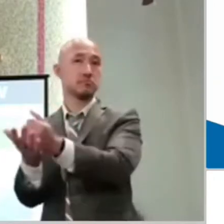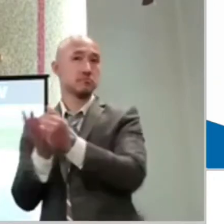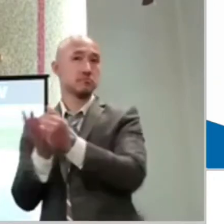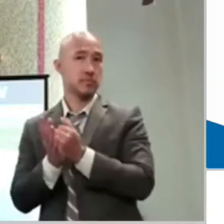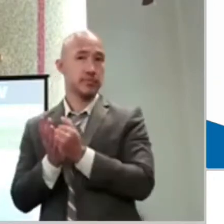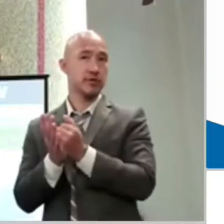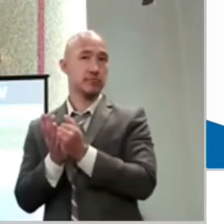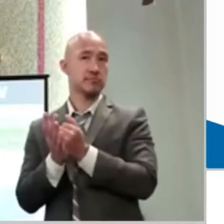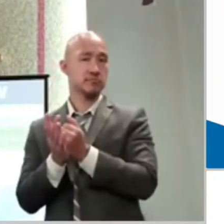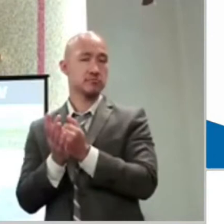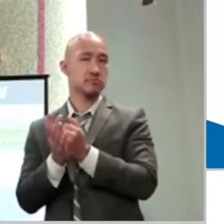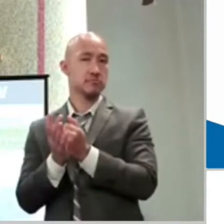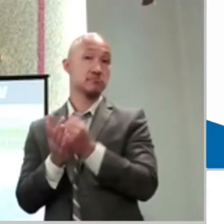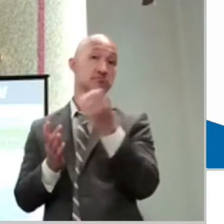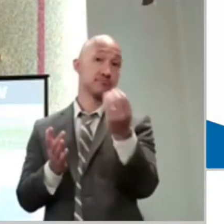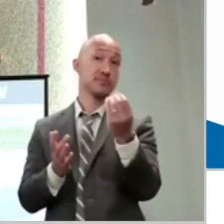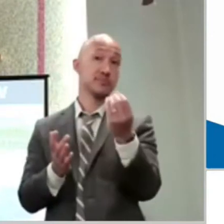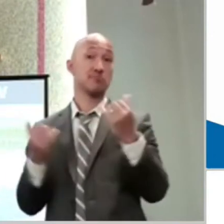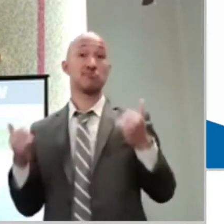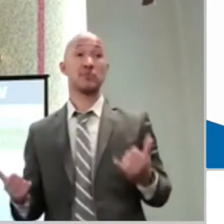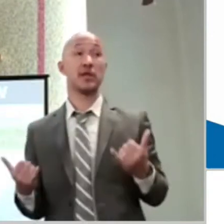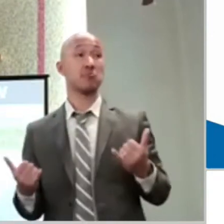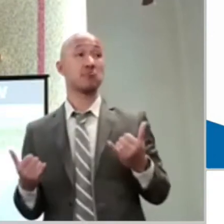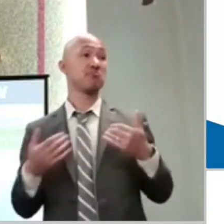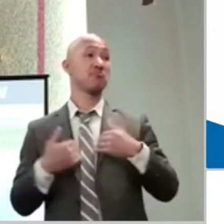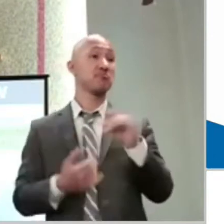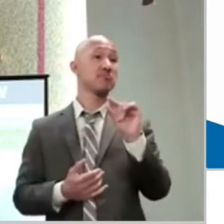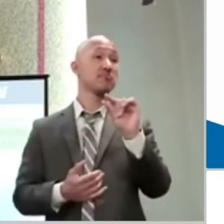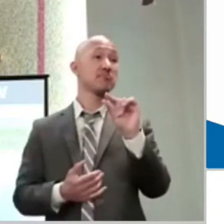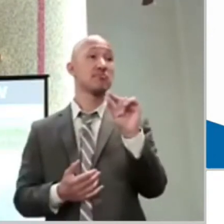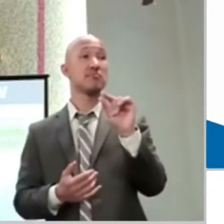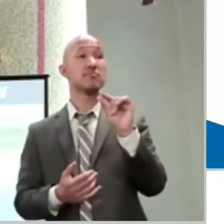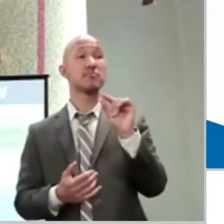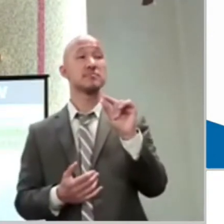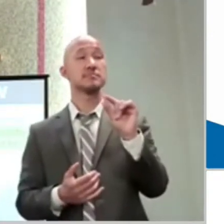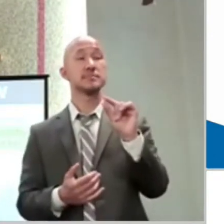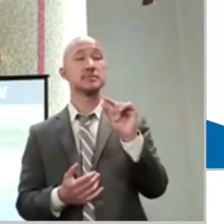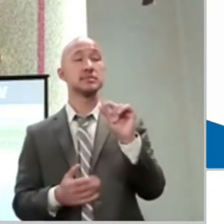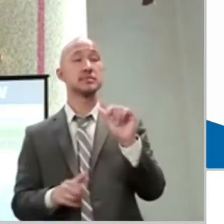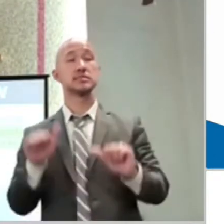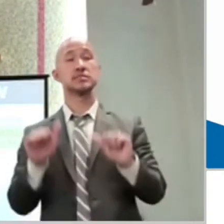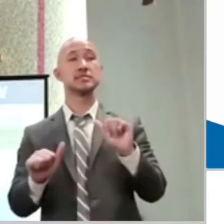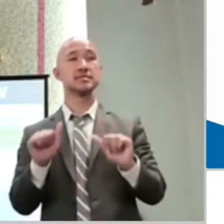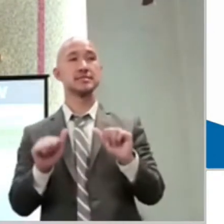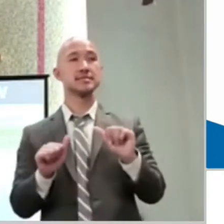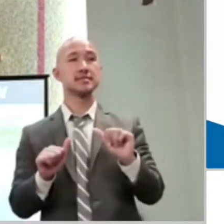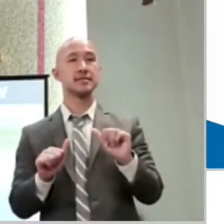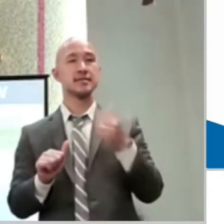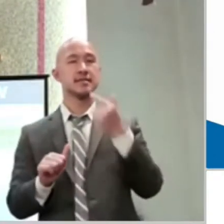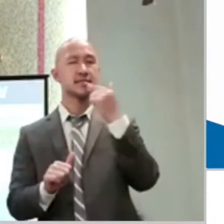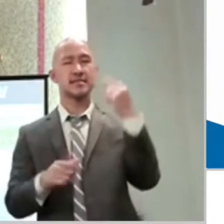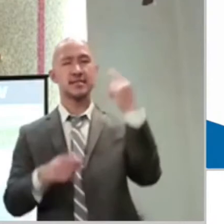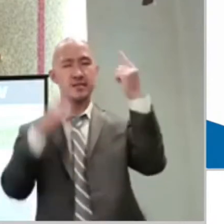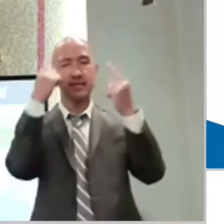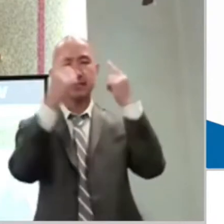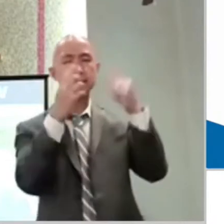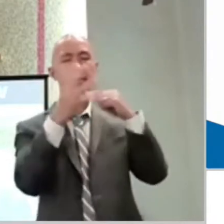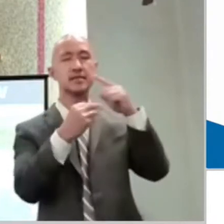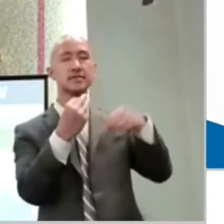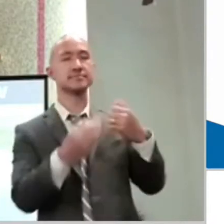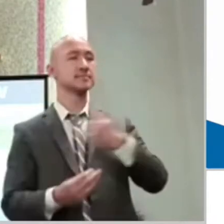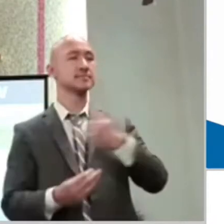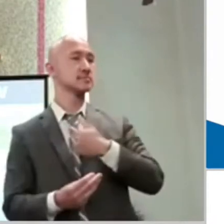to one another. So he's begging Jesus, look, put yourself in my place. Think about me. Take